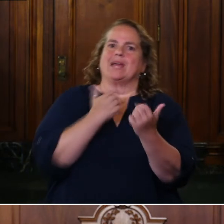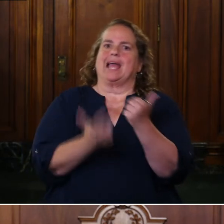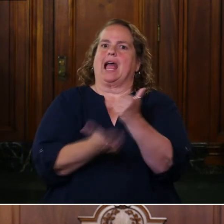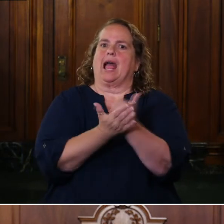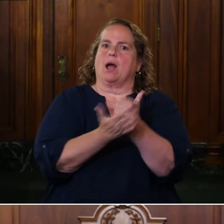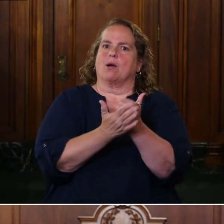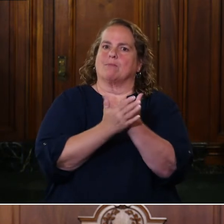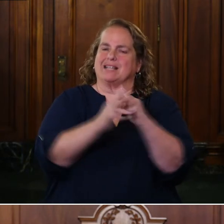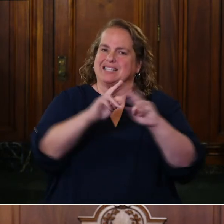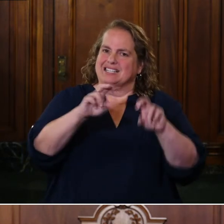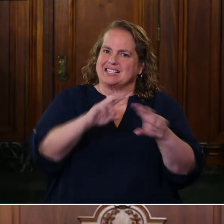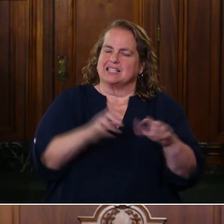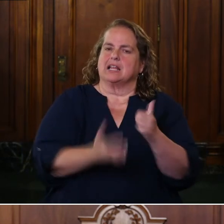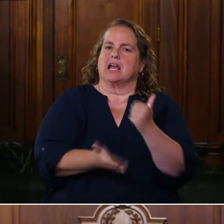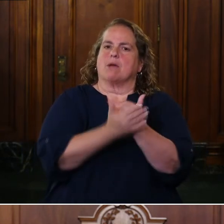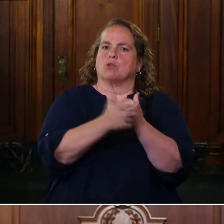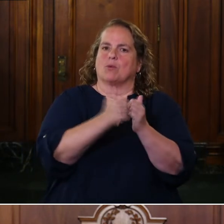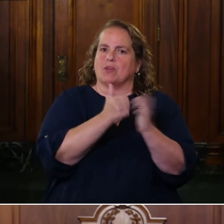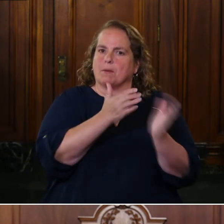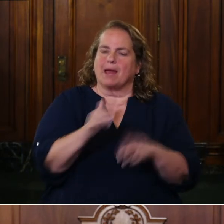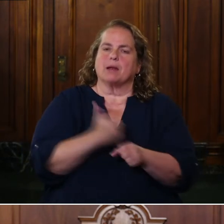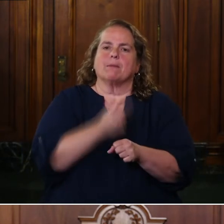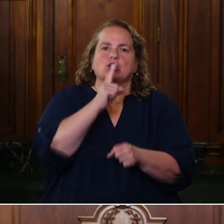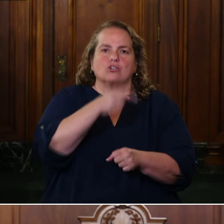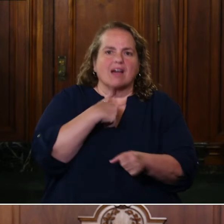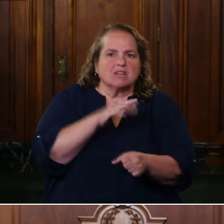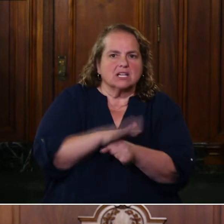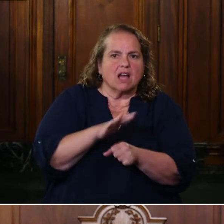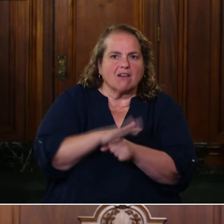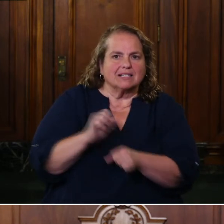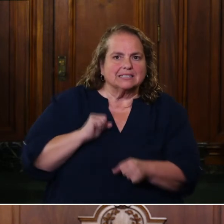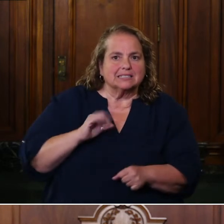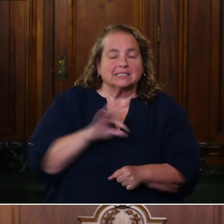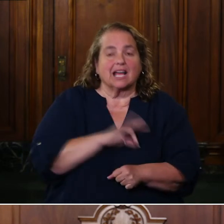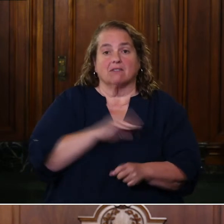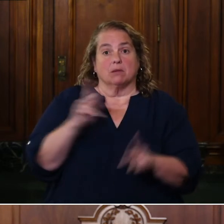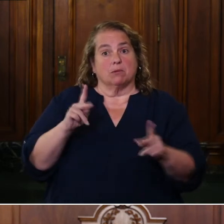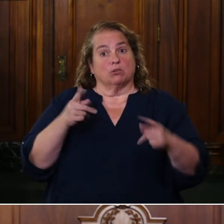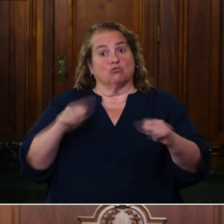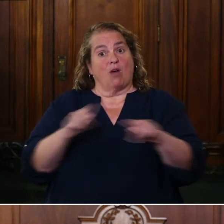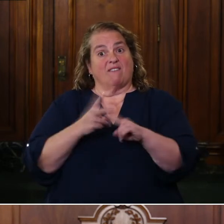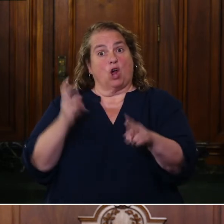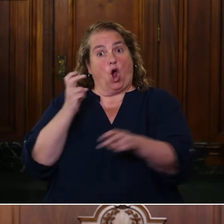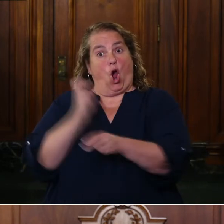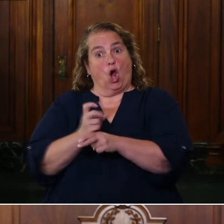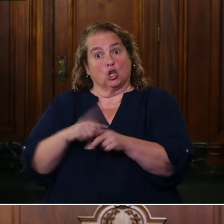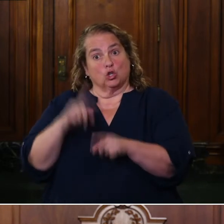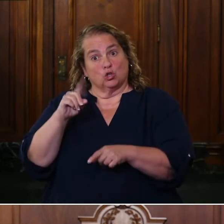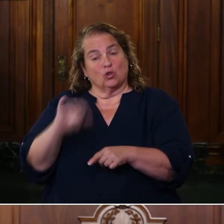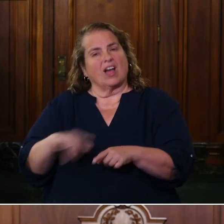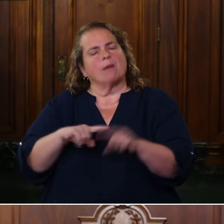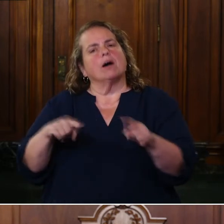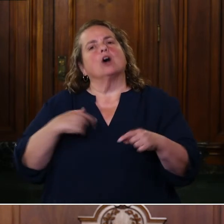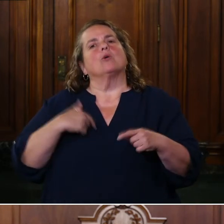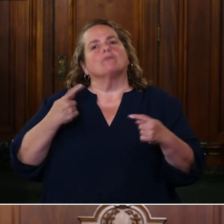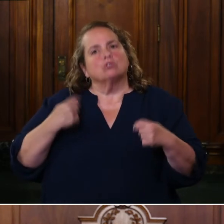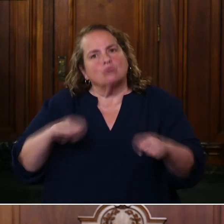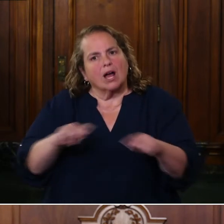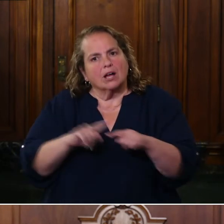maintain the proper number of staff and folks have really tried very hard to do that. But we have, we have tried to be